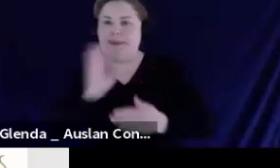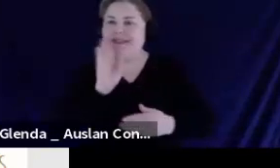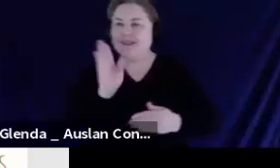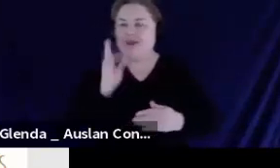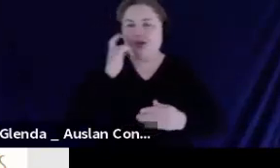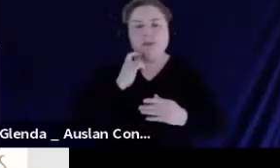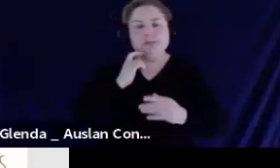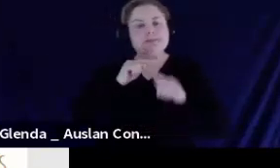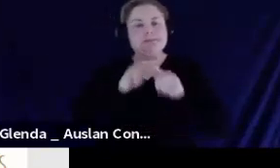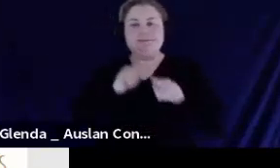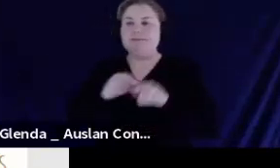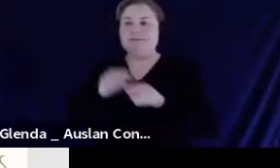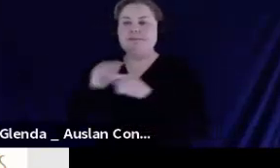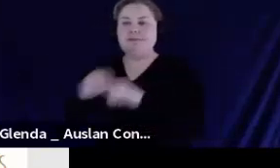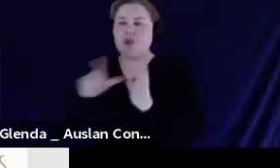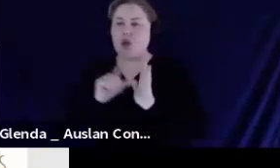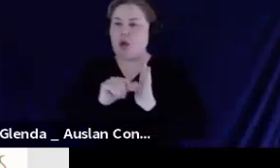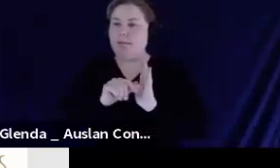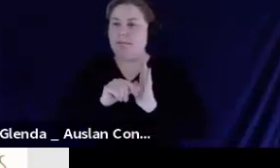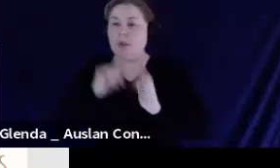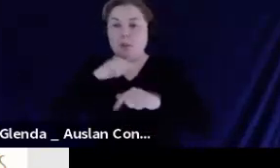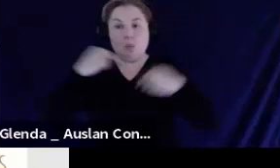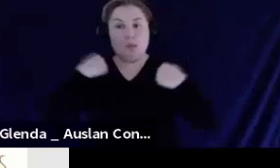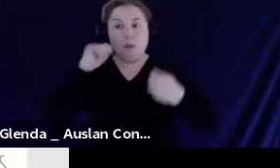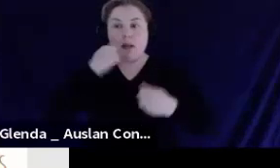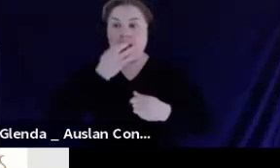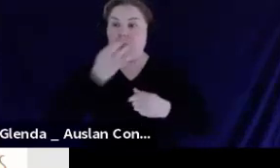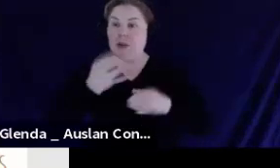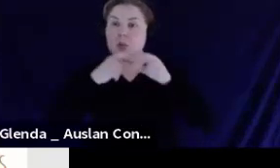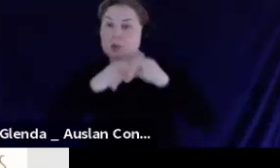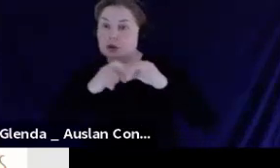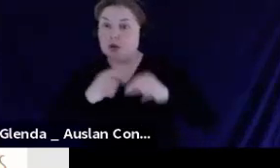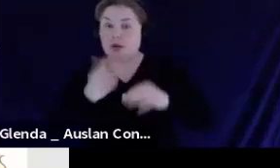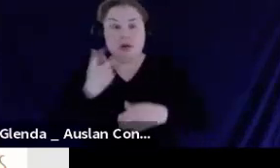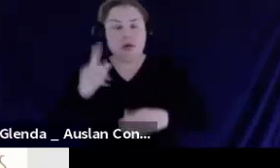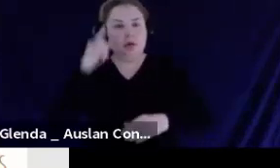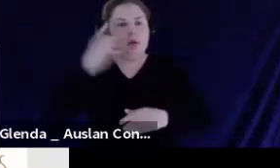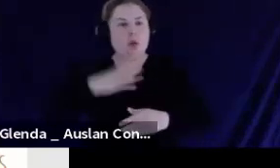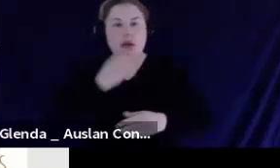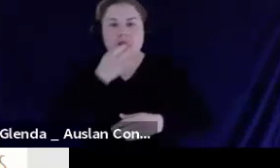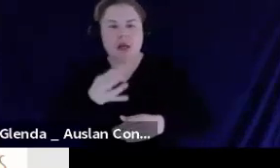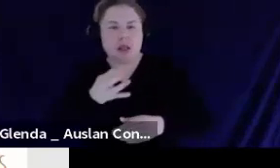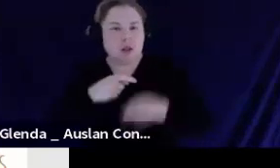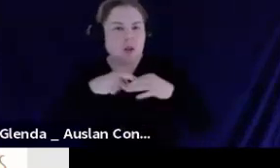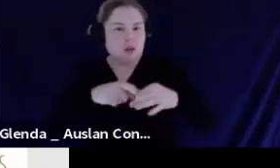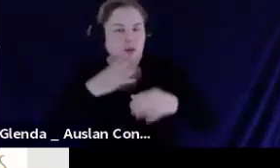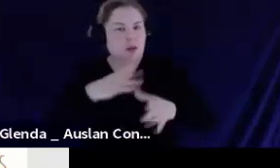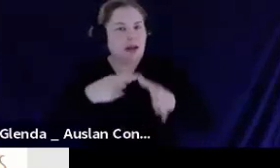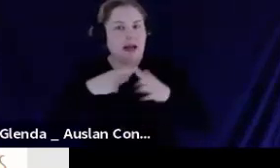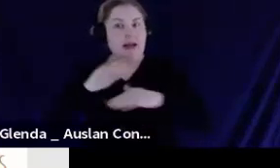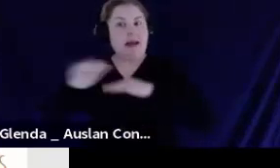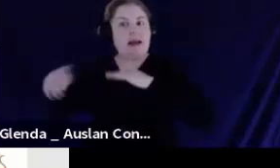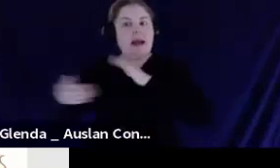will be able to ask some questions. So, throughout the presentation, if you have a question you would like answered at the end of the presentation,